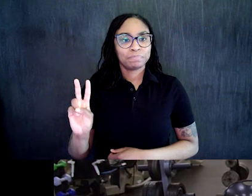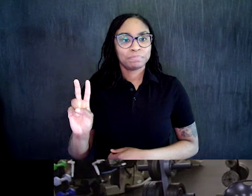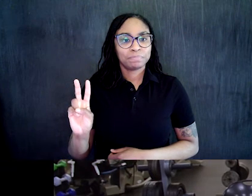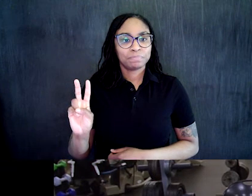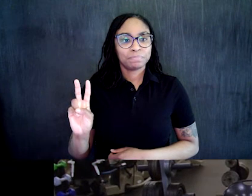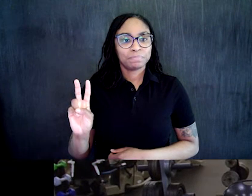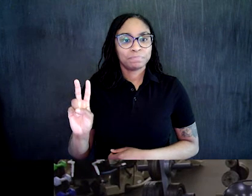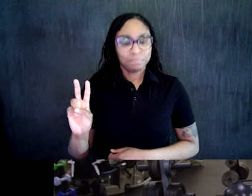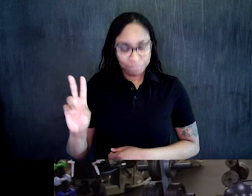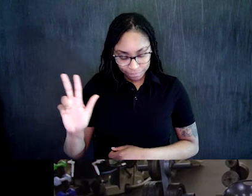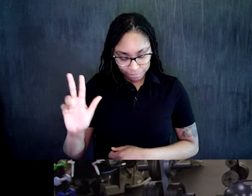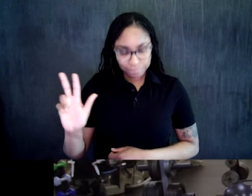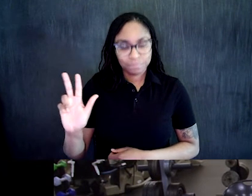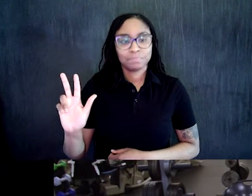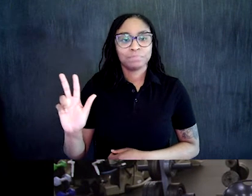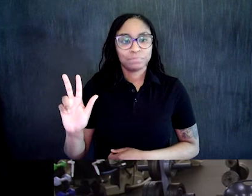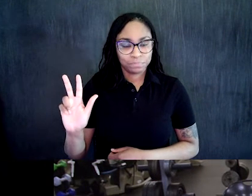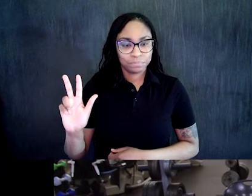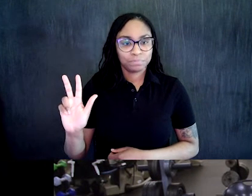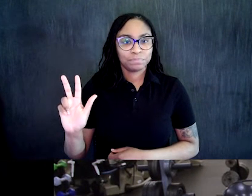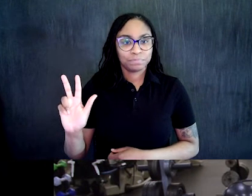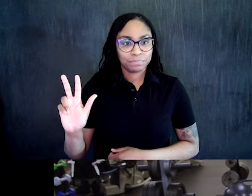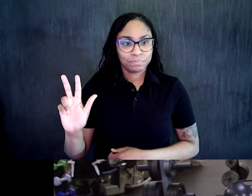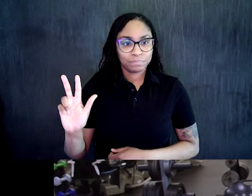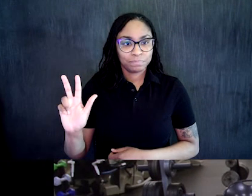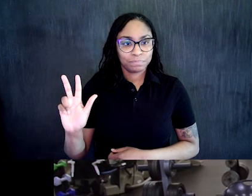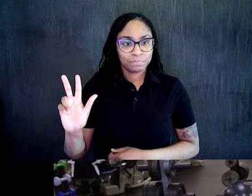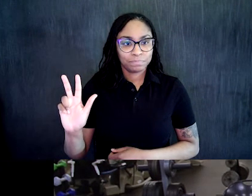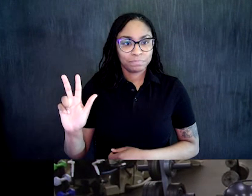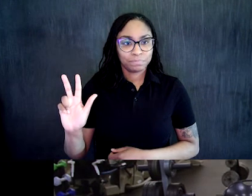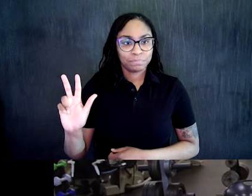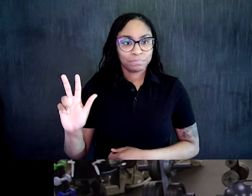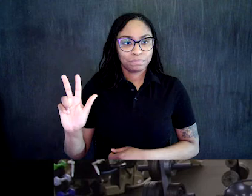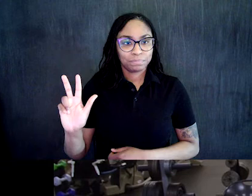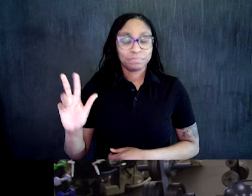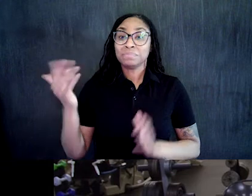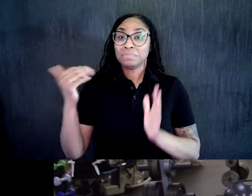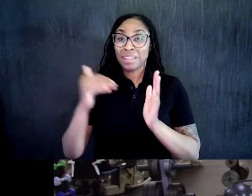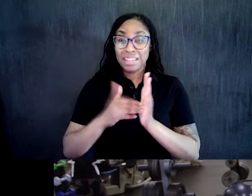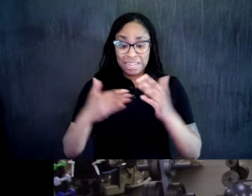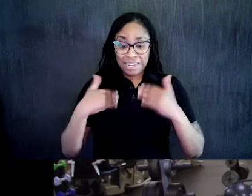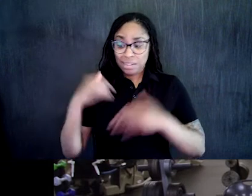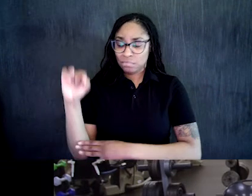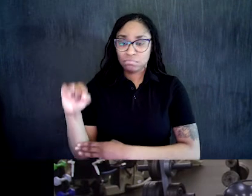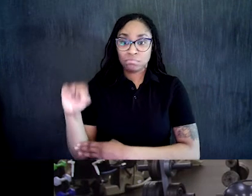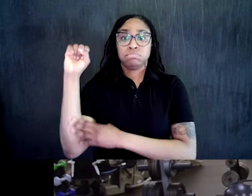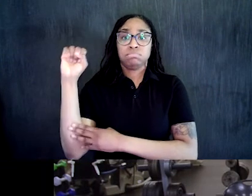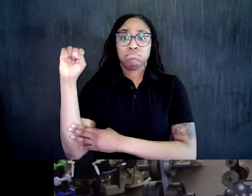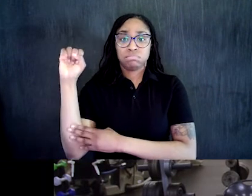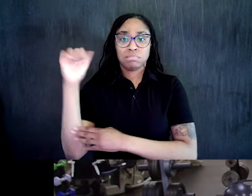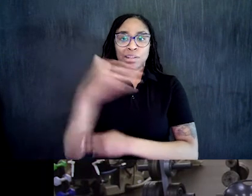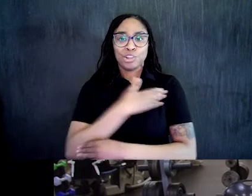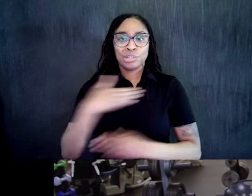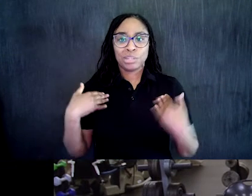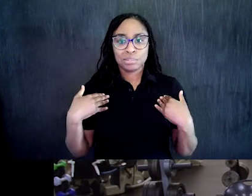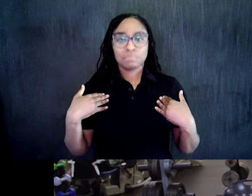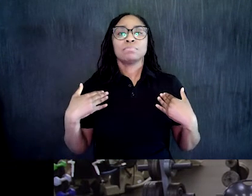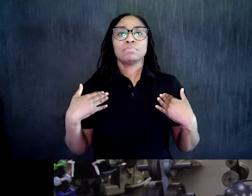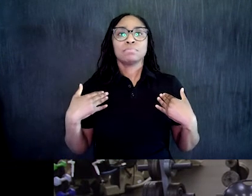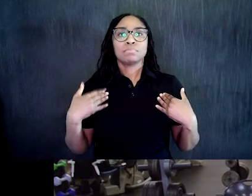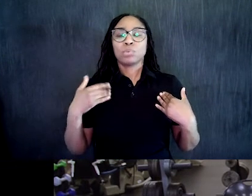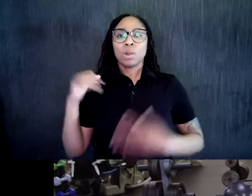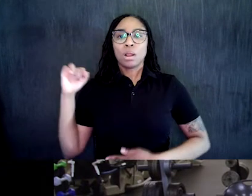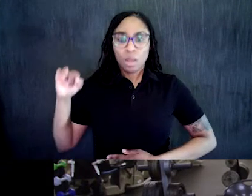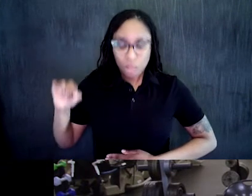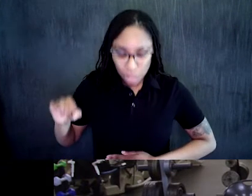our head and our chest stay up nice and tall every time. Right? And we don't want to turn our body too much. We don't want to lean over too much.